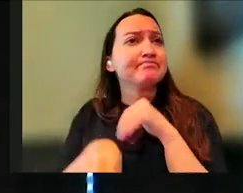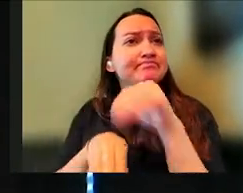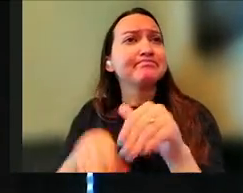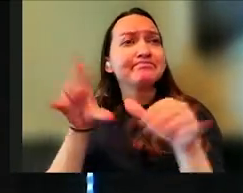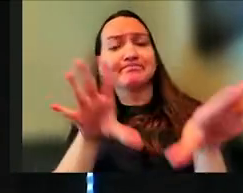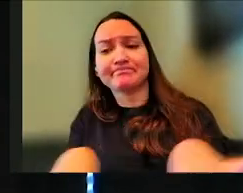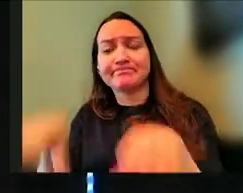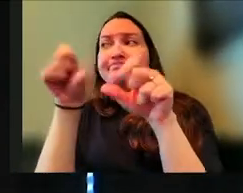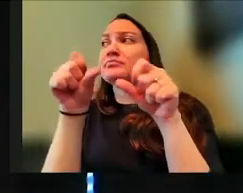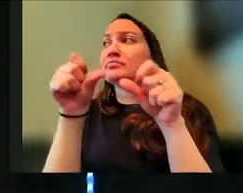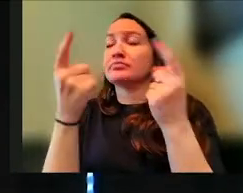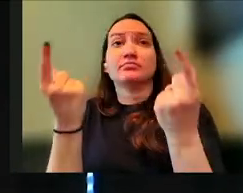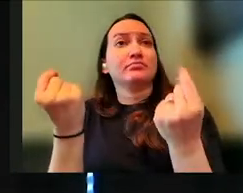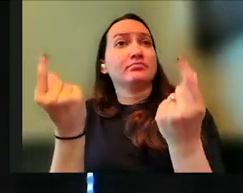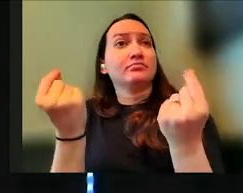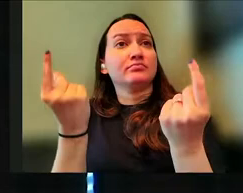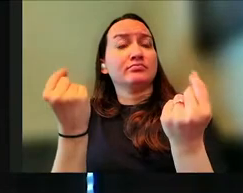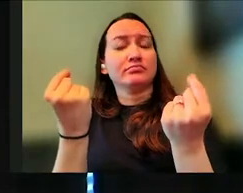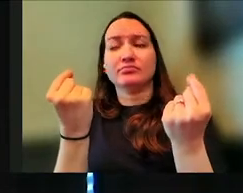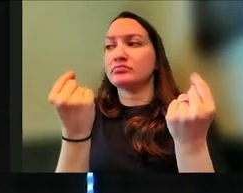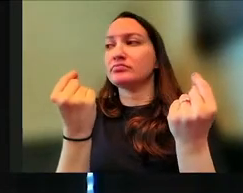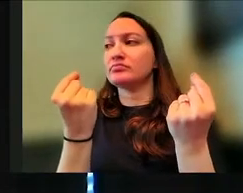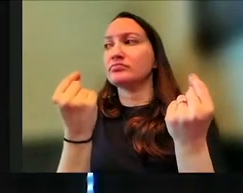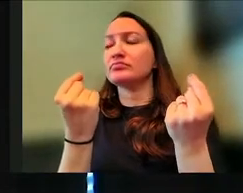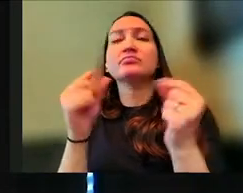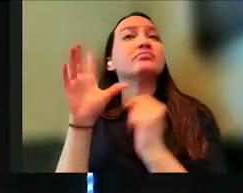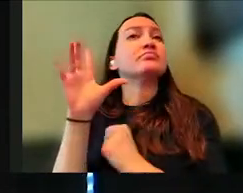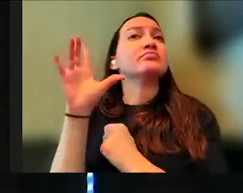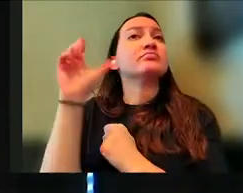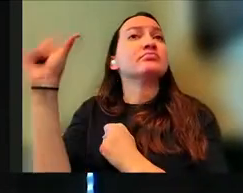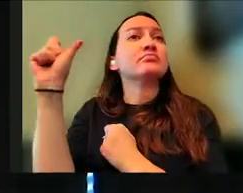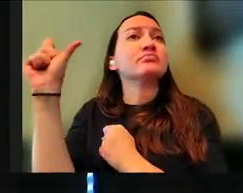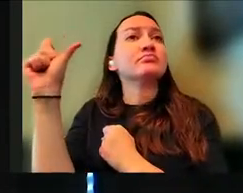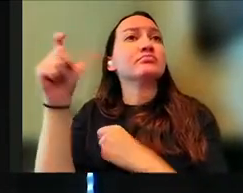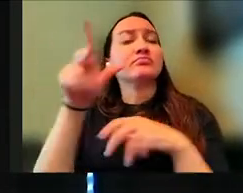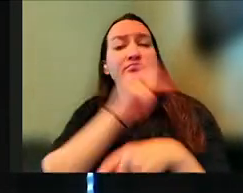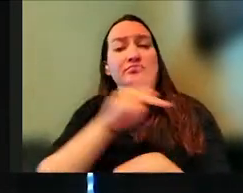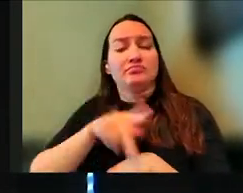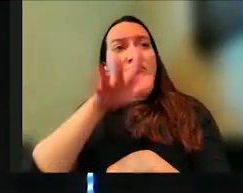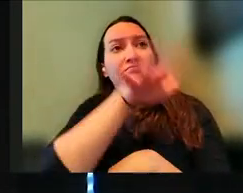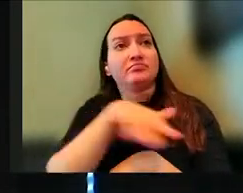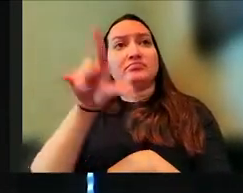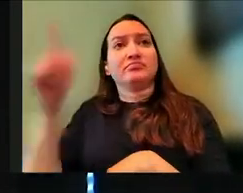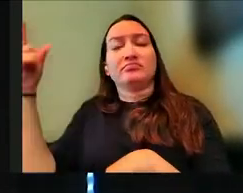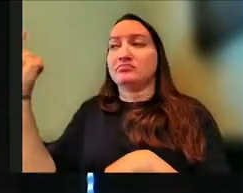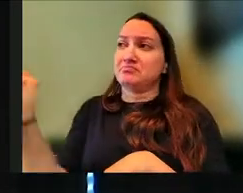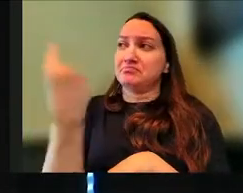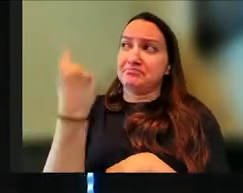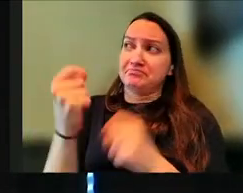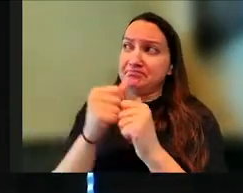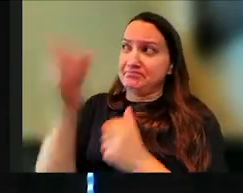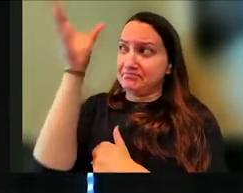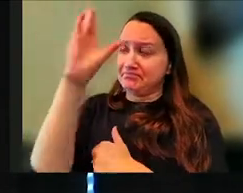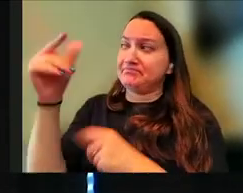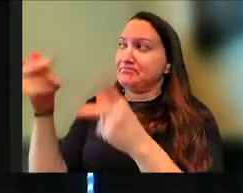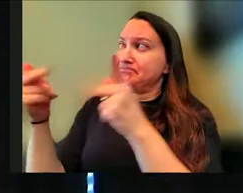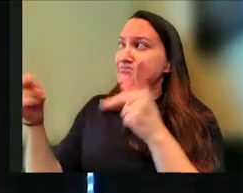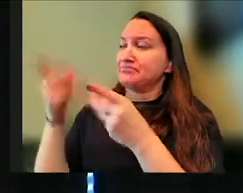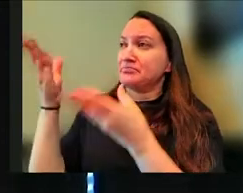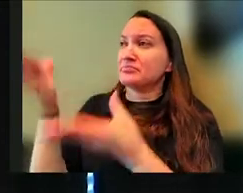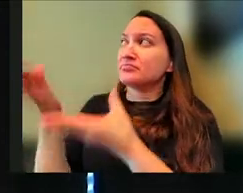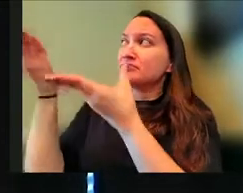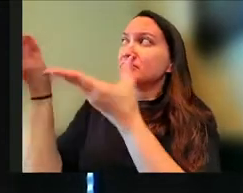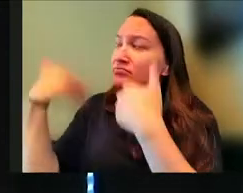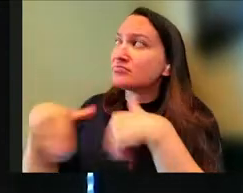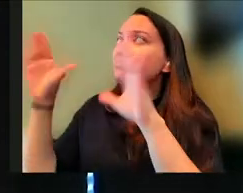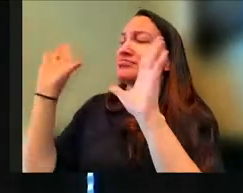is he goes away from his palace, from his kingdom, and he gets alone with God, and he goes to this place to offer sacrifices